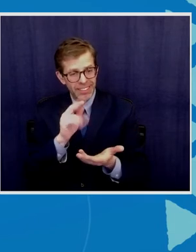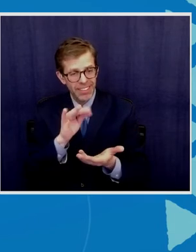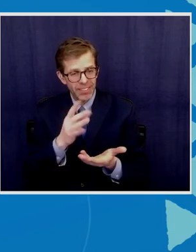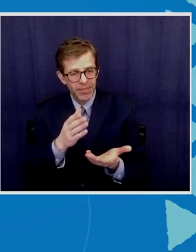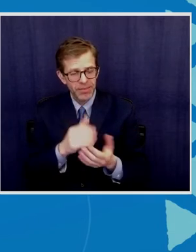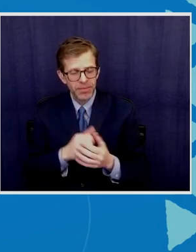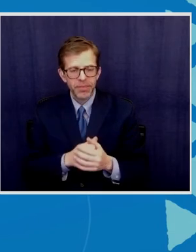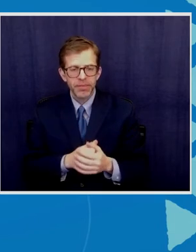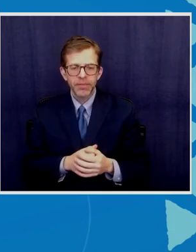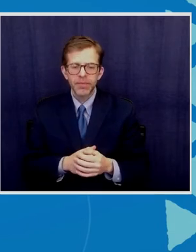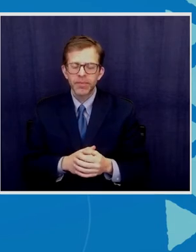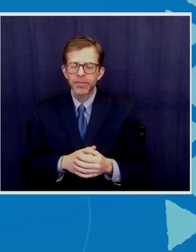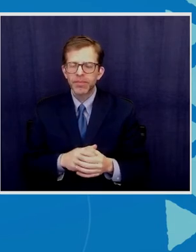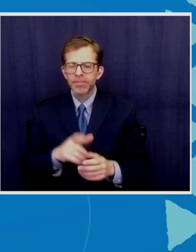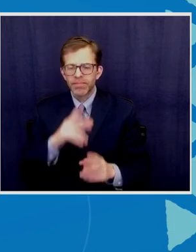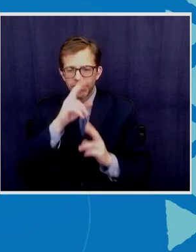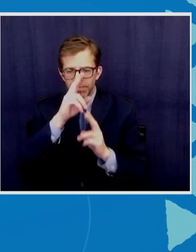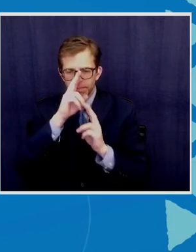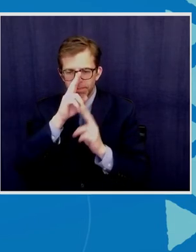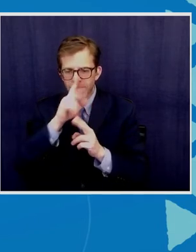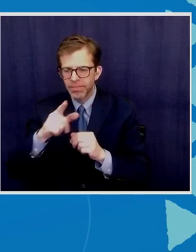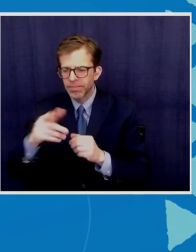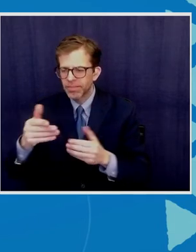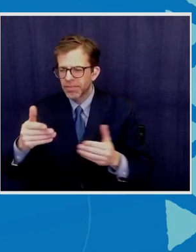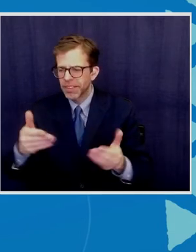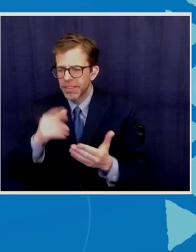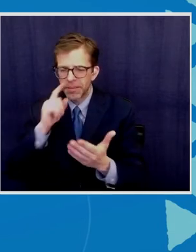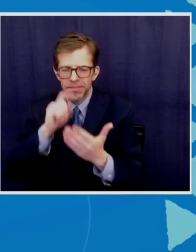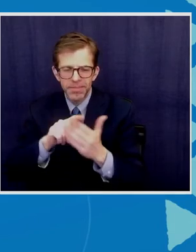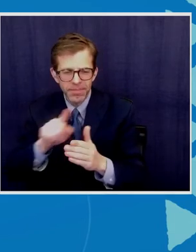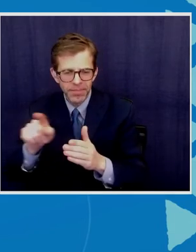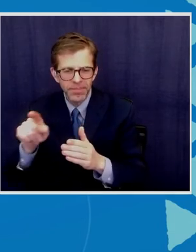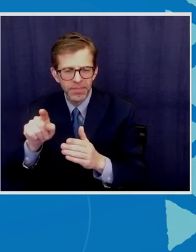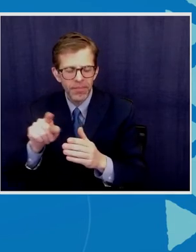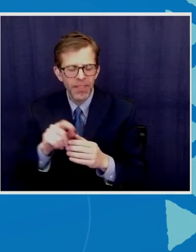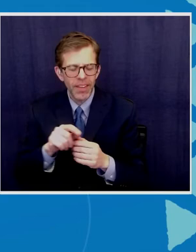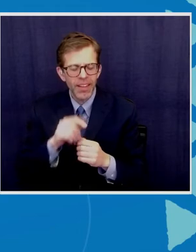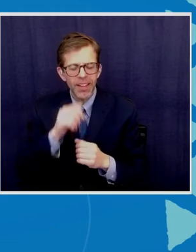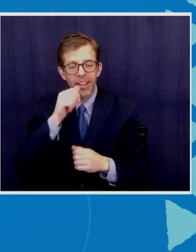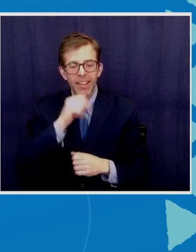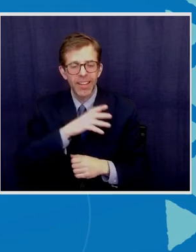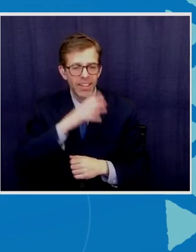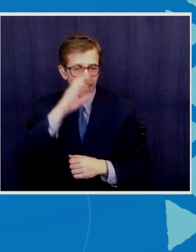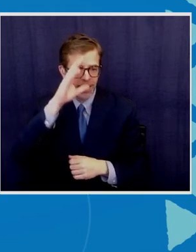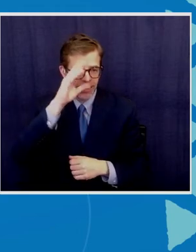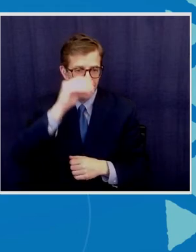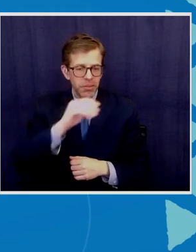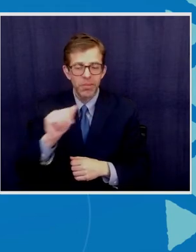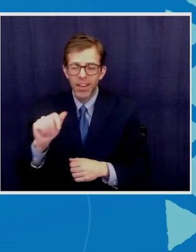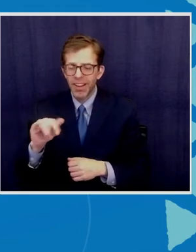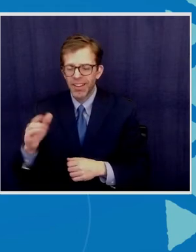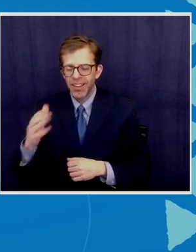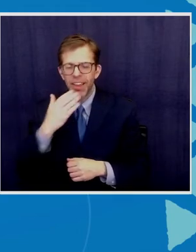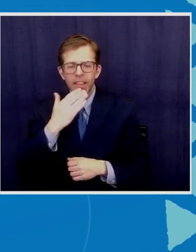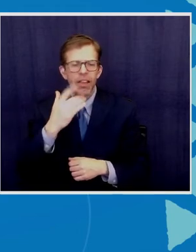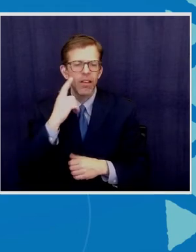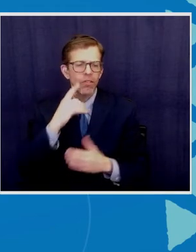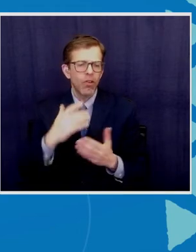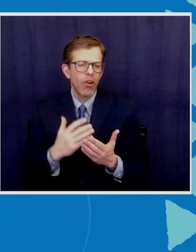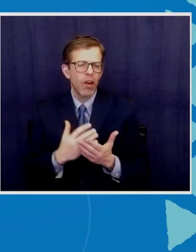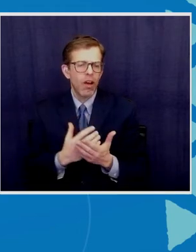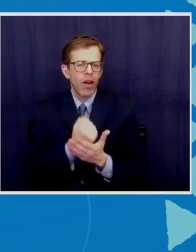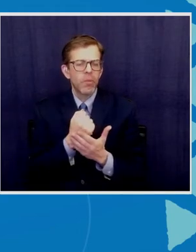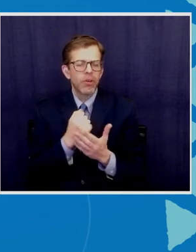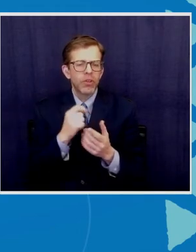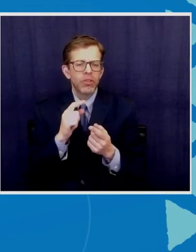Your excellences, distinguished guests, ladies and gentlemen, Ali, and thank you for the opportunity to be able to speak